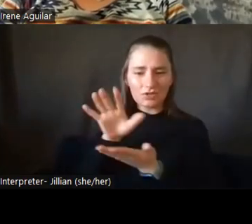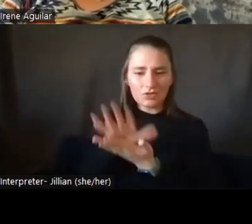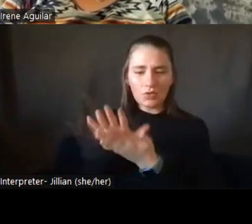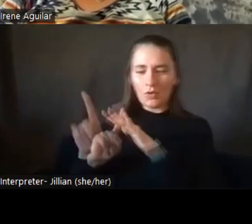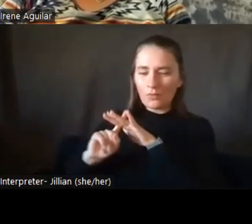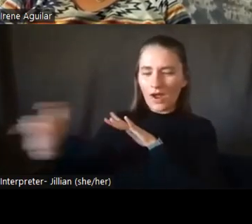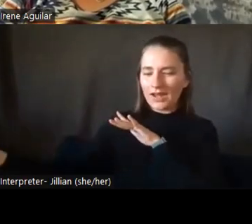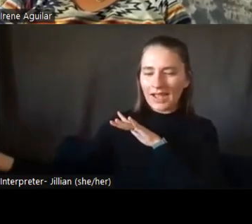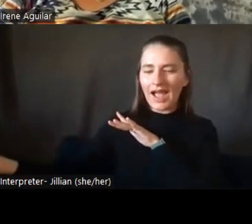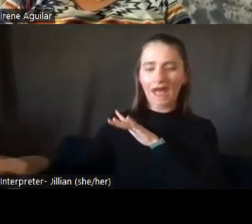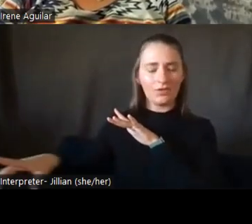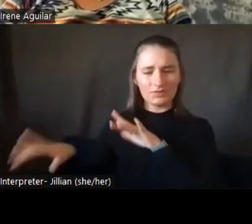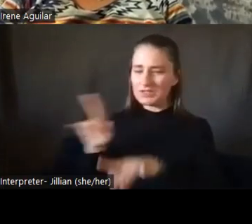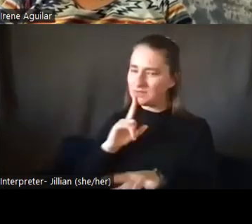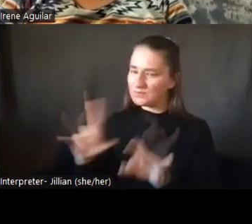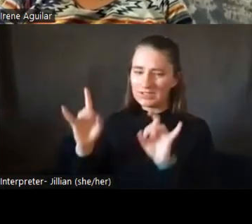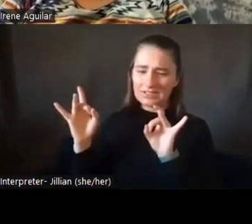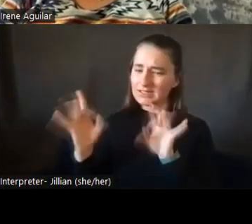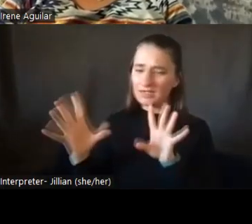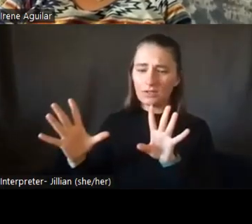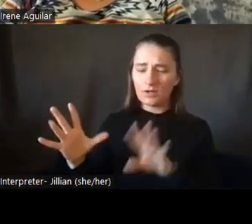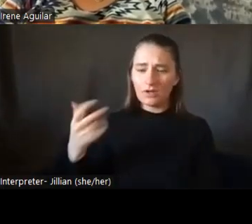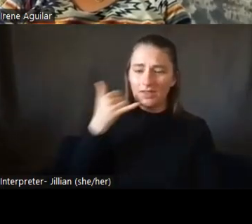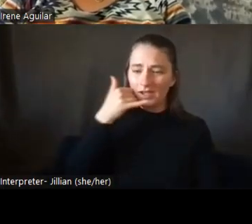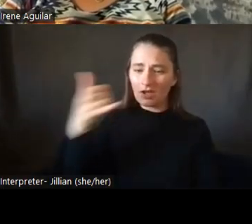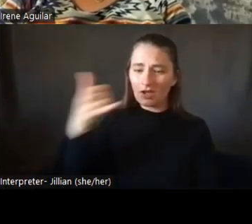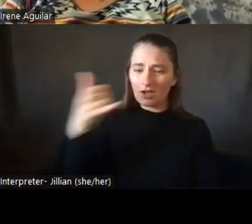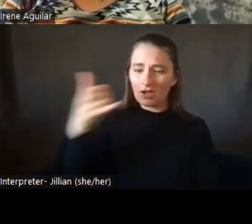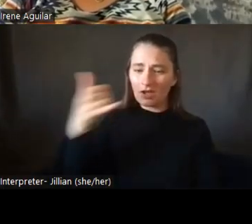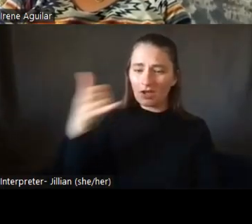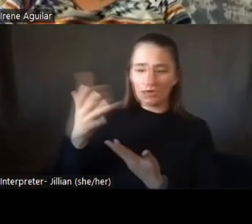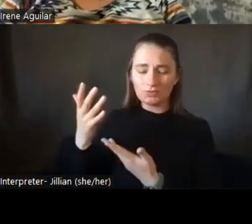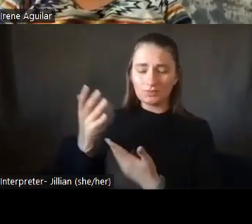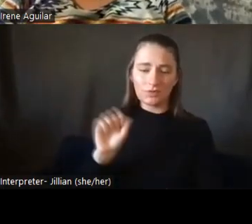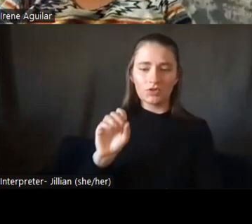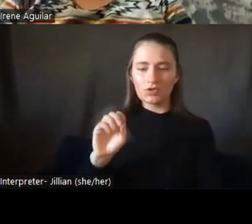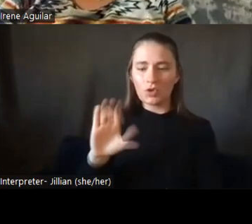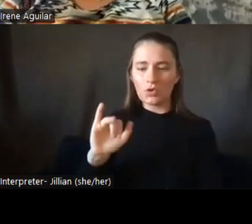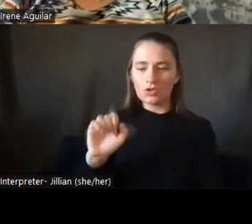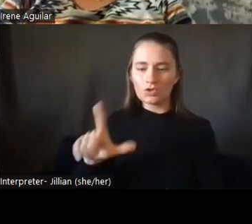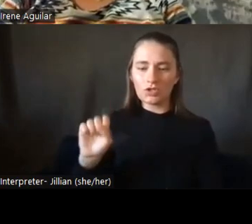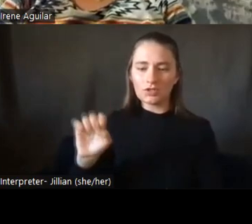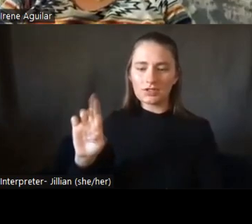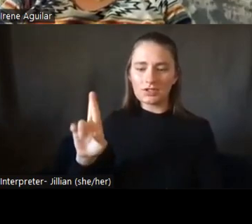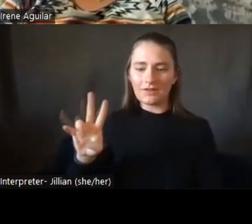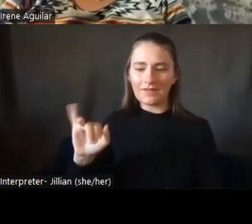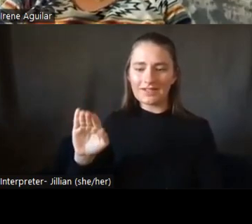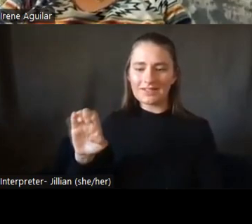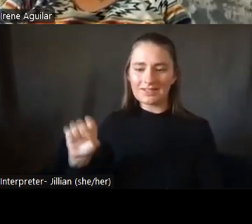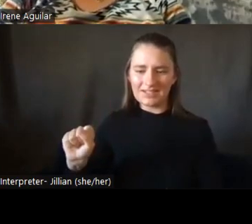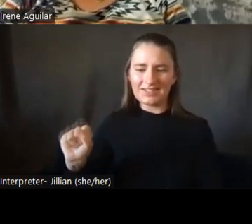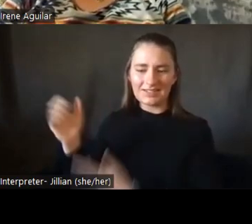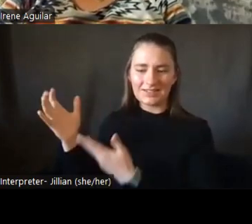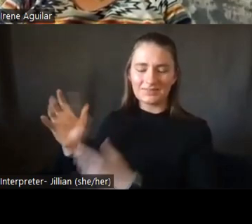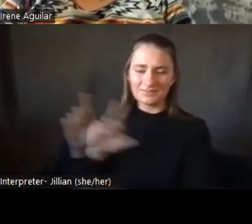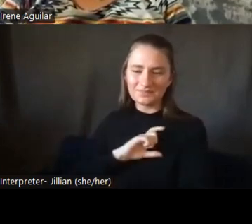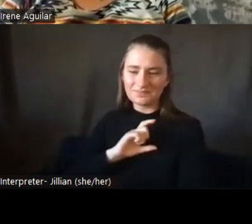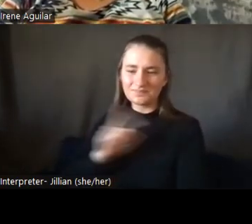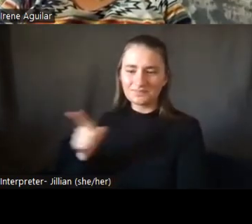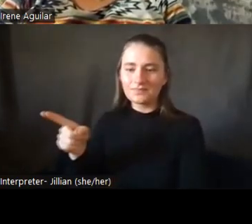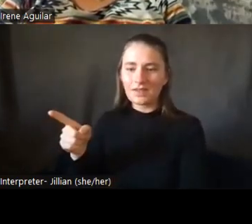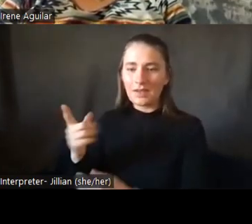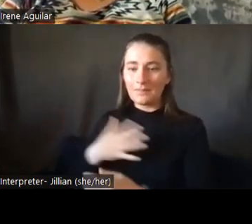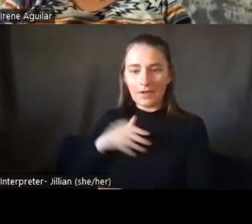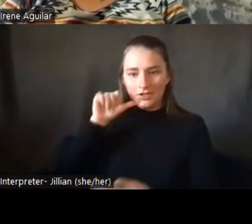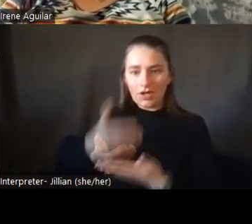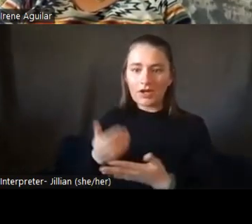I mean, it was really terrible. They called social services on me because my daughter ran out and wanted to run out in the